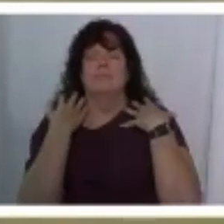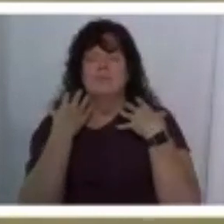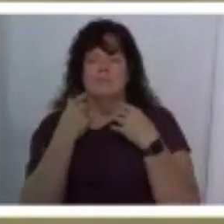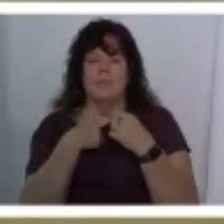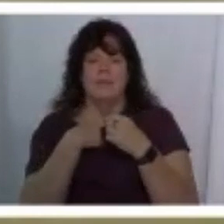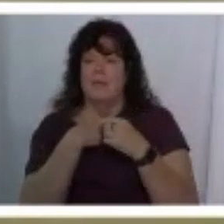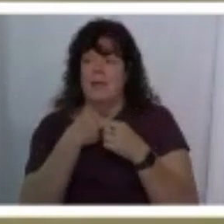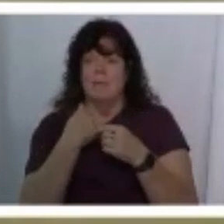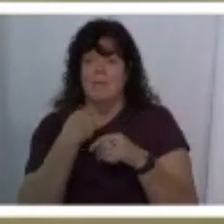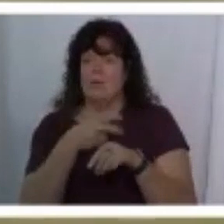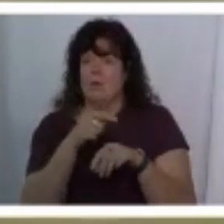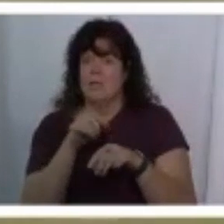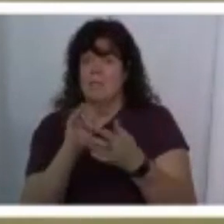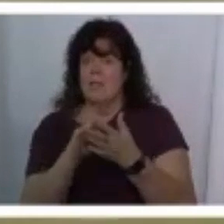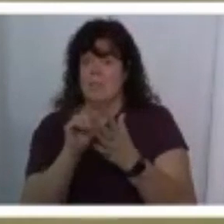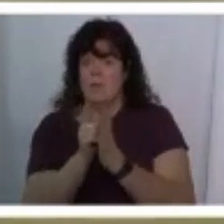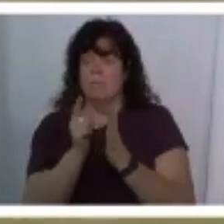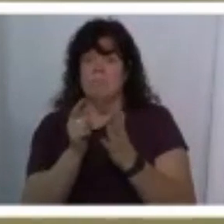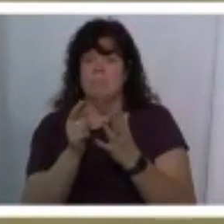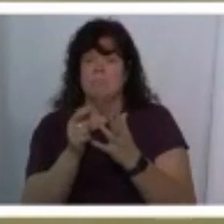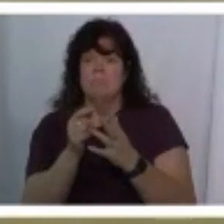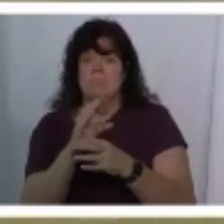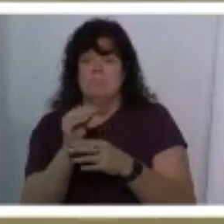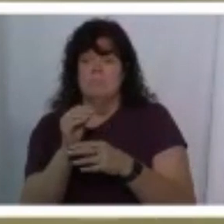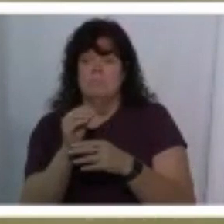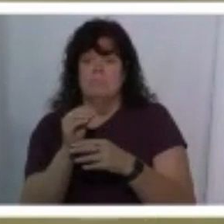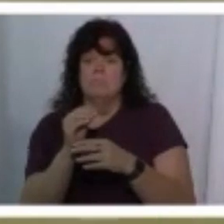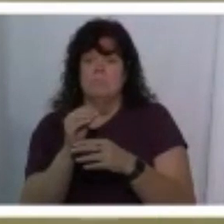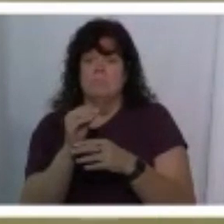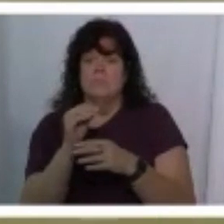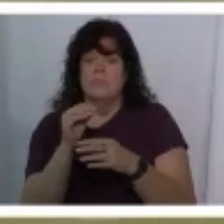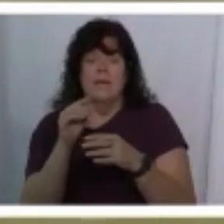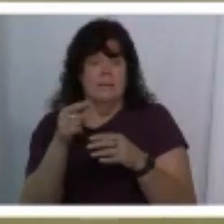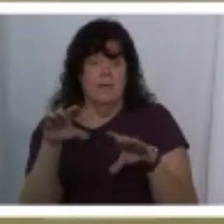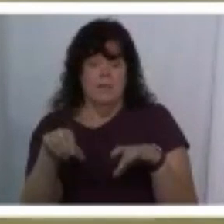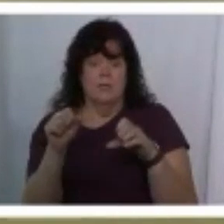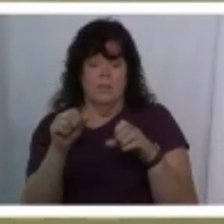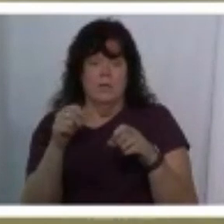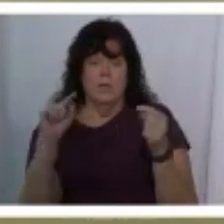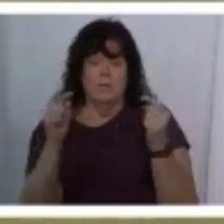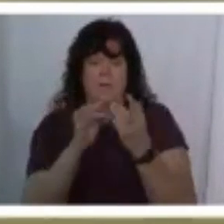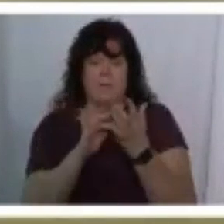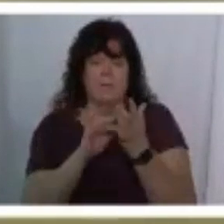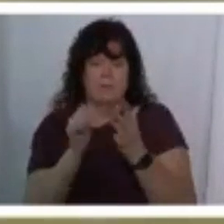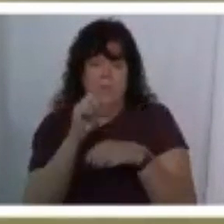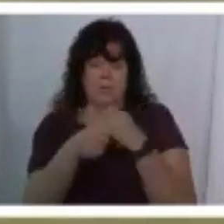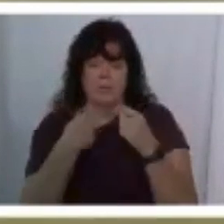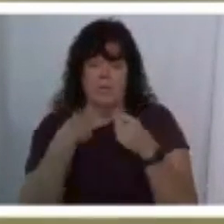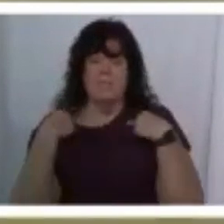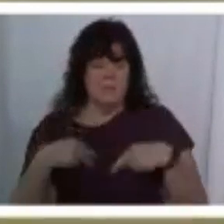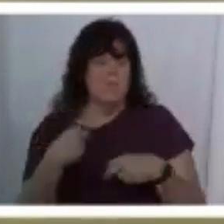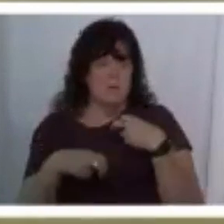a really hard time really really really hard time um i'd taken pain medicine for 10 years uh i have a lot of health problems